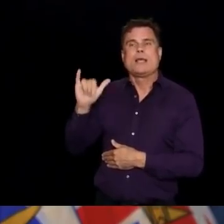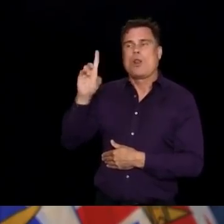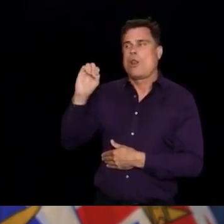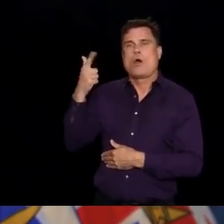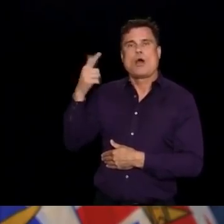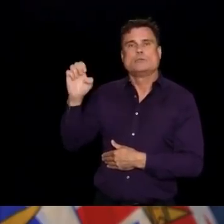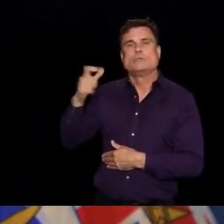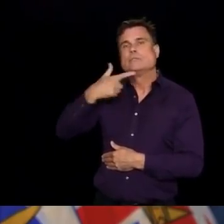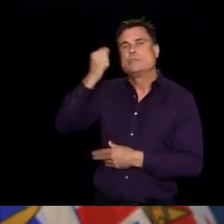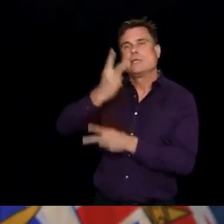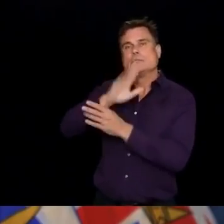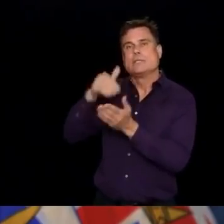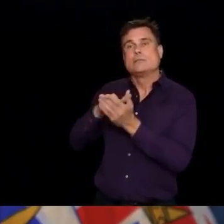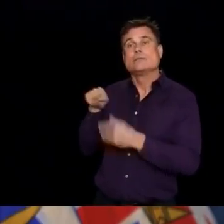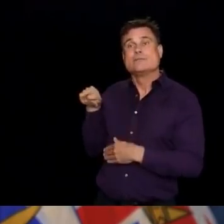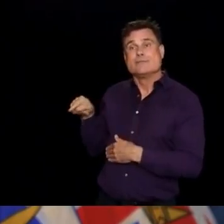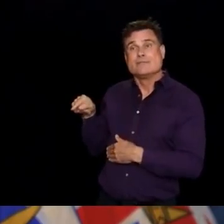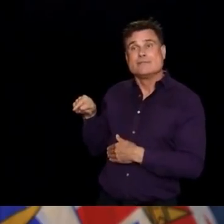-19.